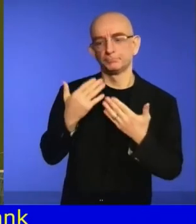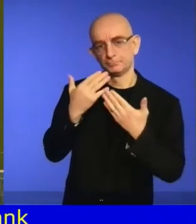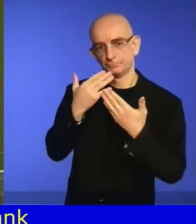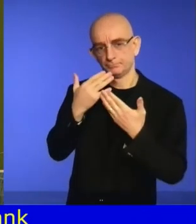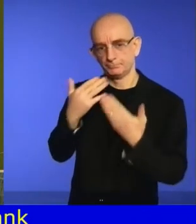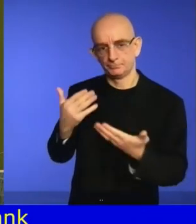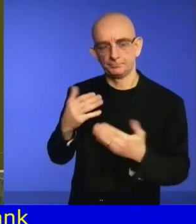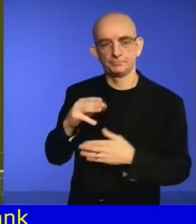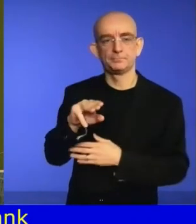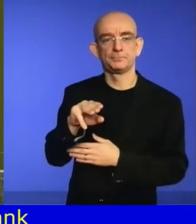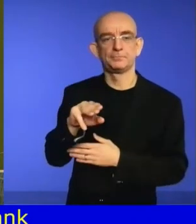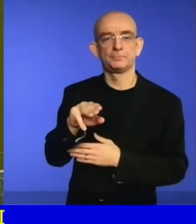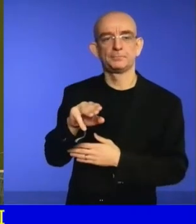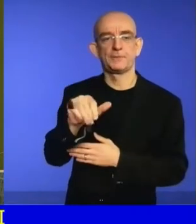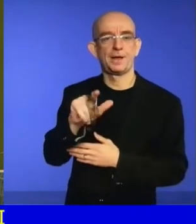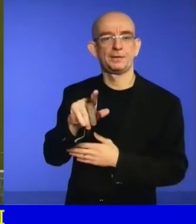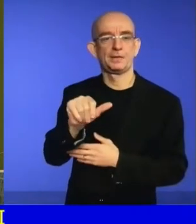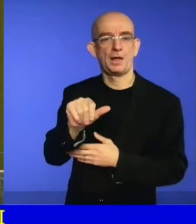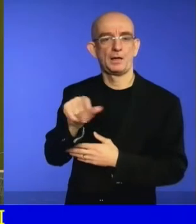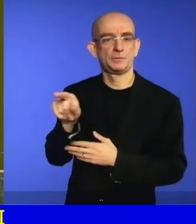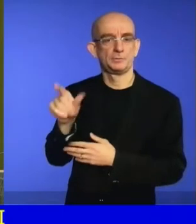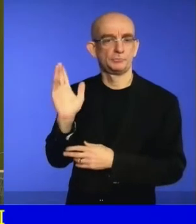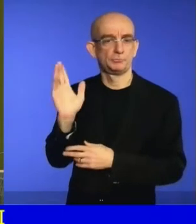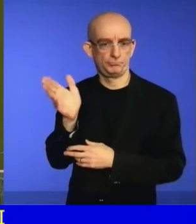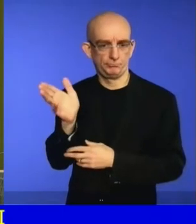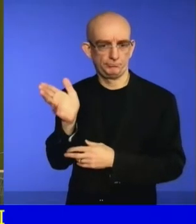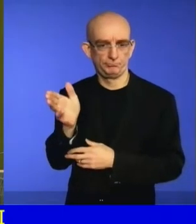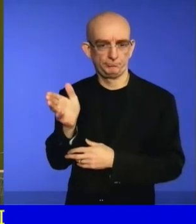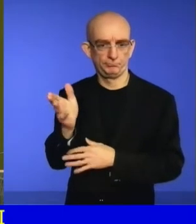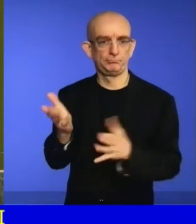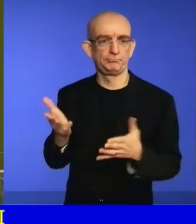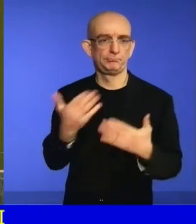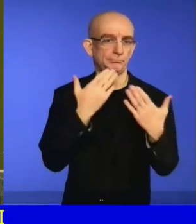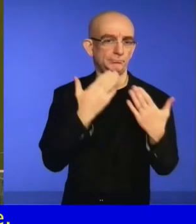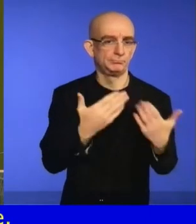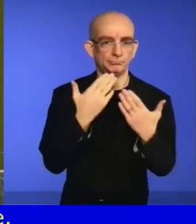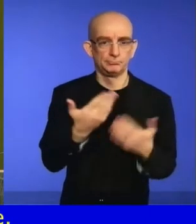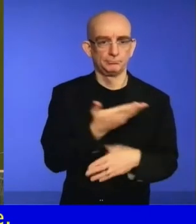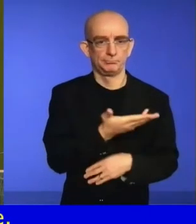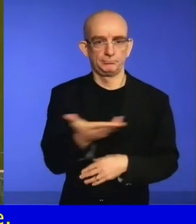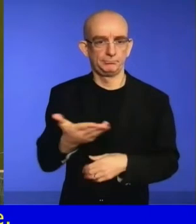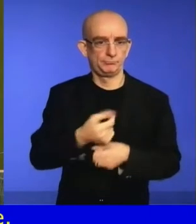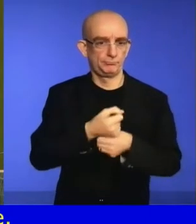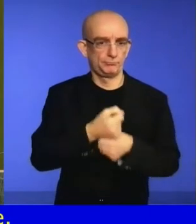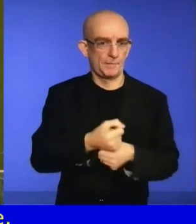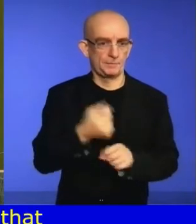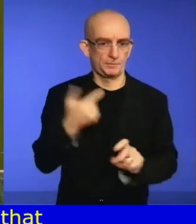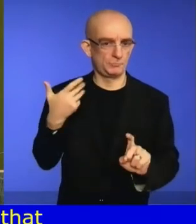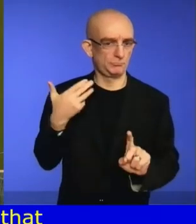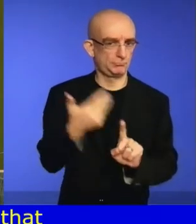We will be hearing from them during the coming days at the side events and roundtables.